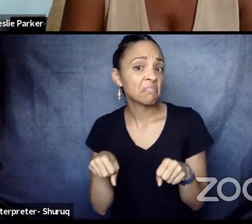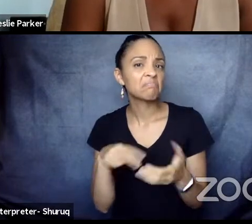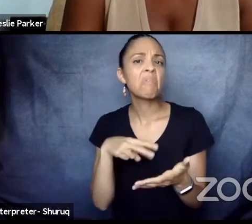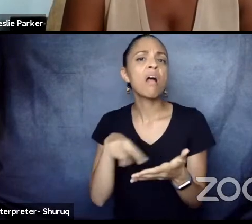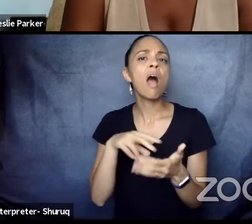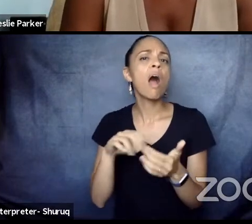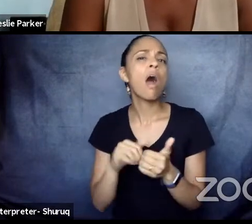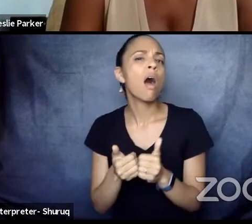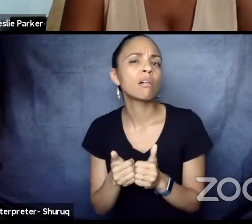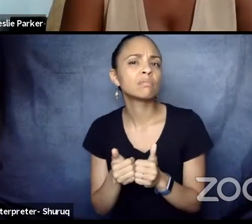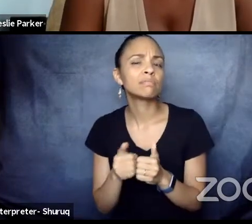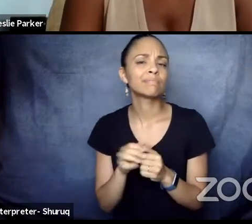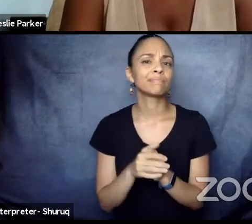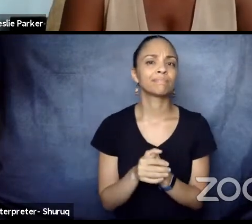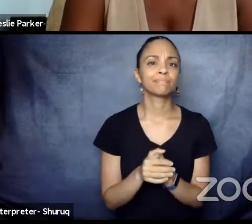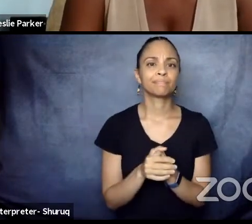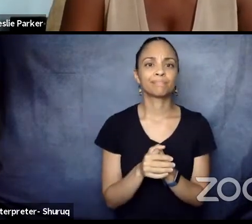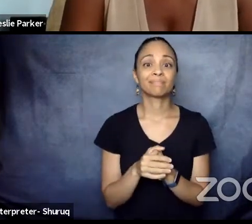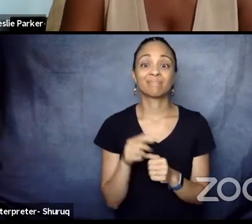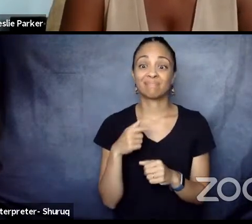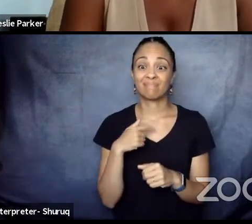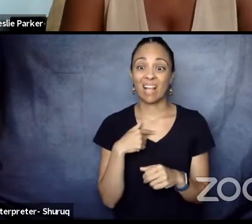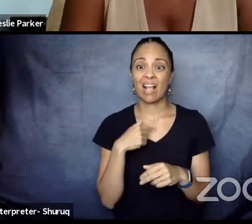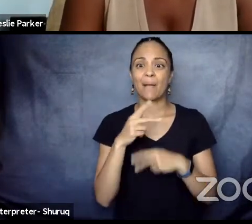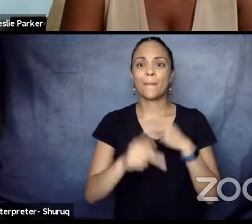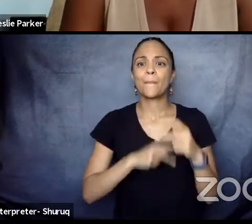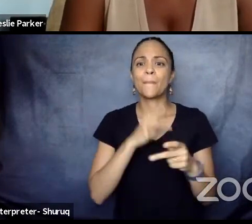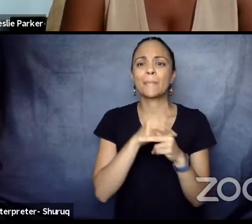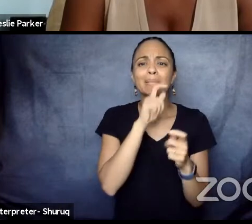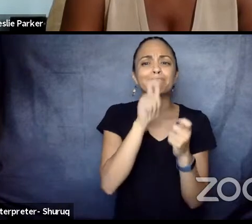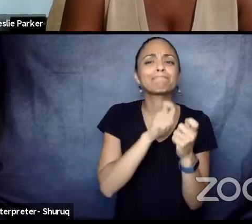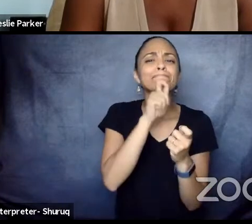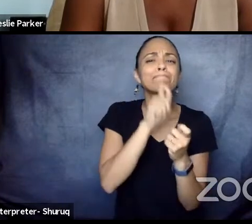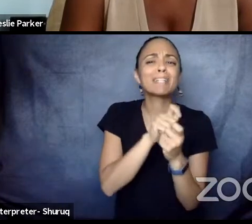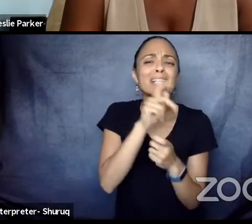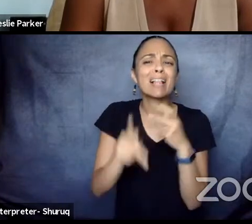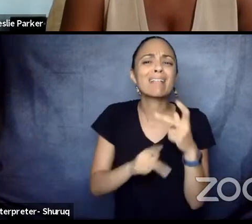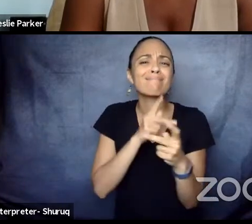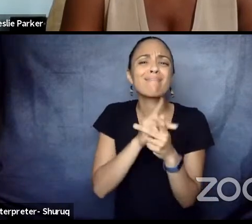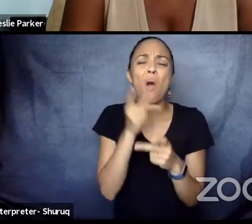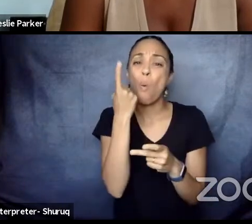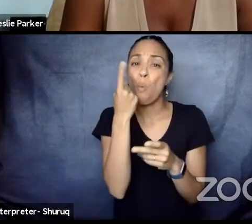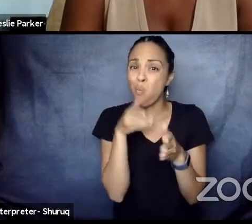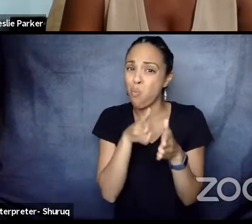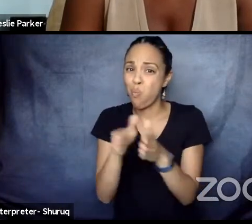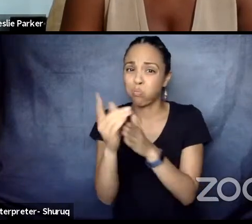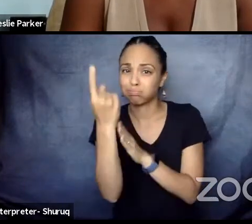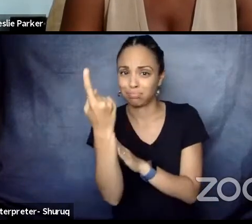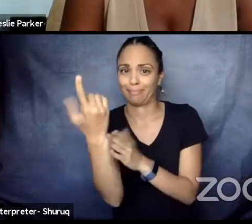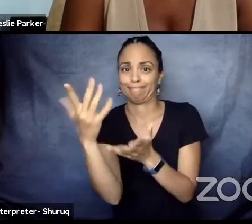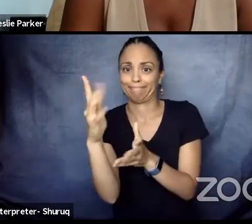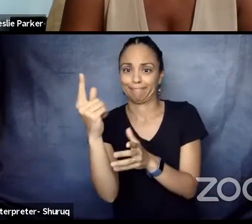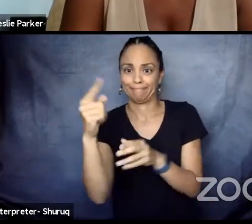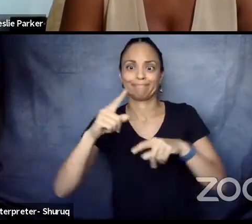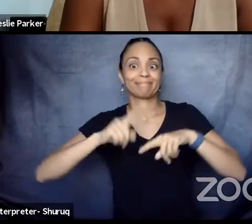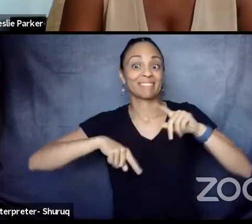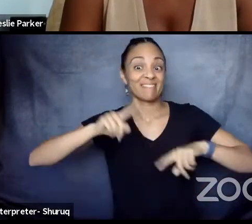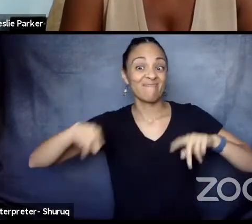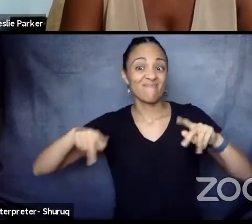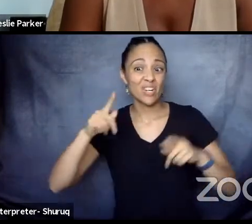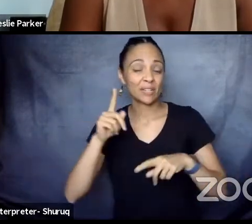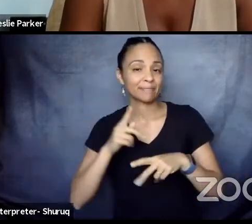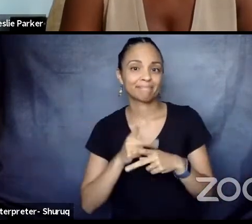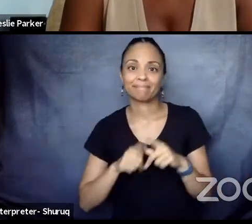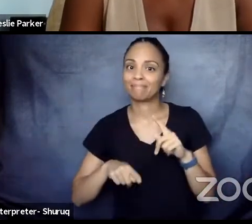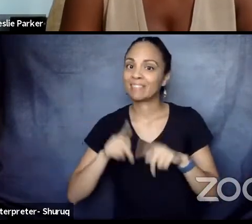went to 12 auditions and get one doggone job. And every, every audition, we were all cut who were brown and